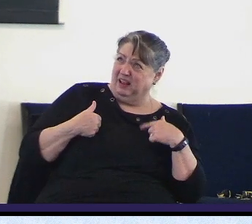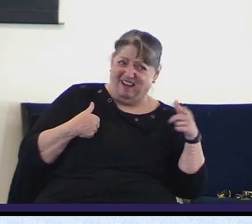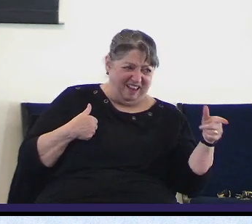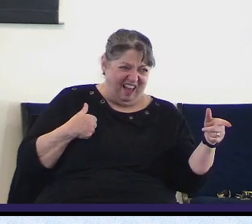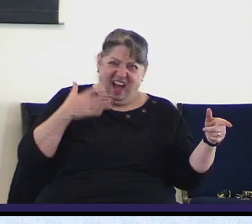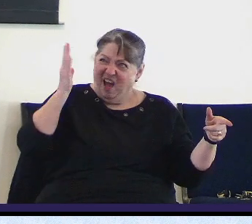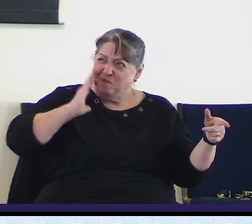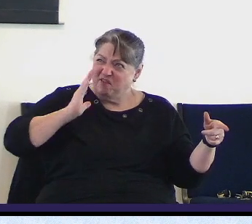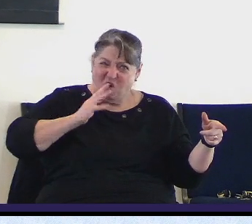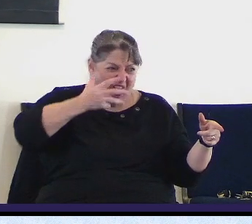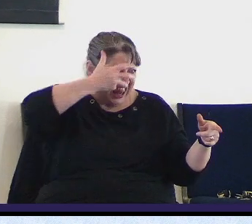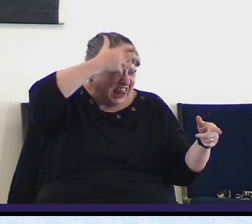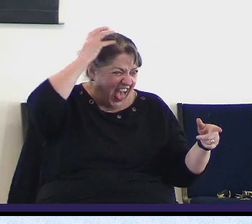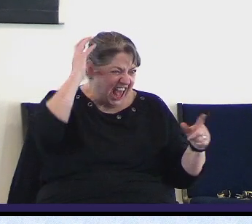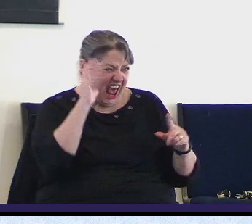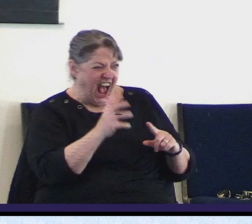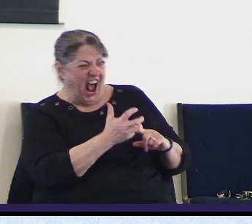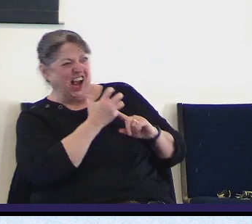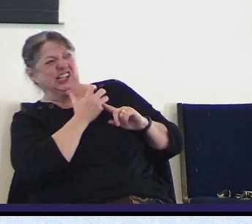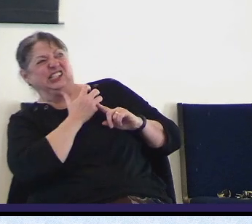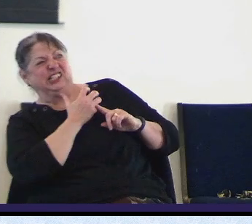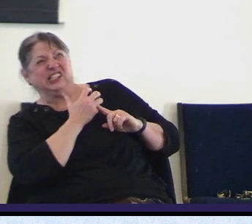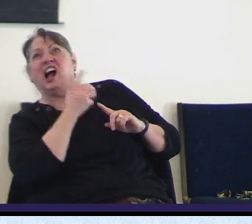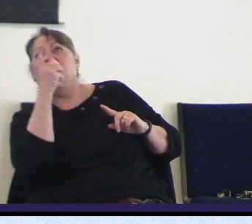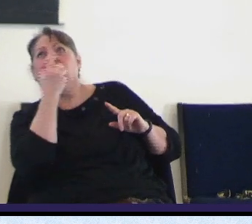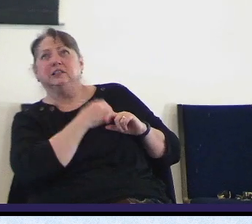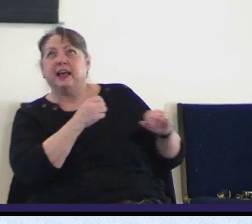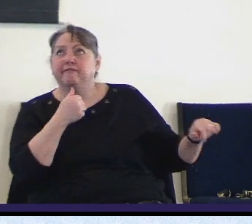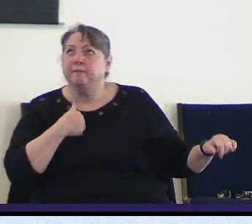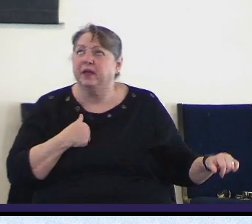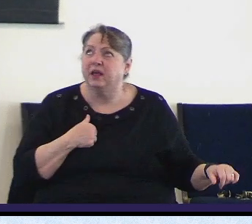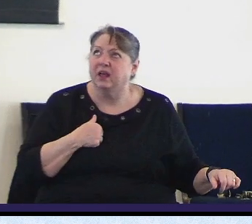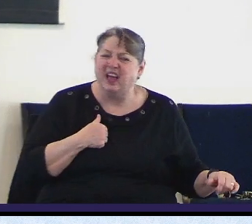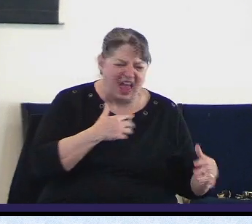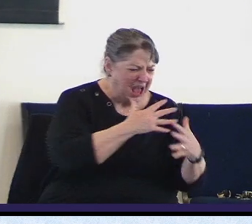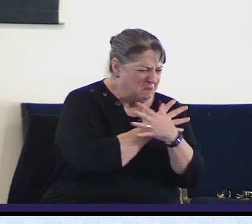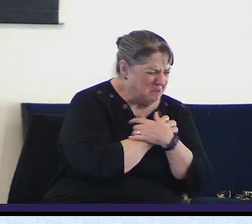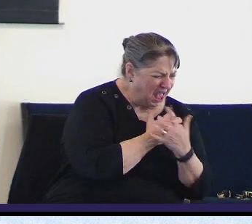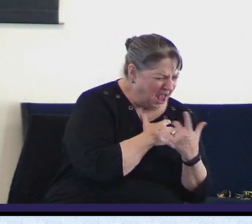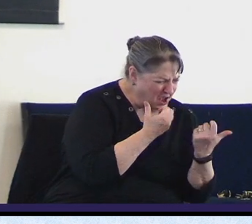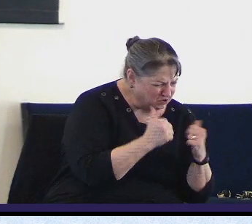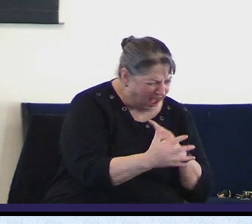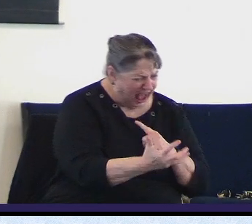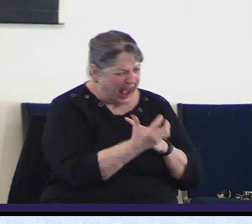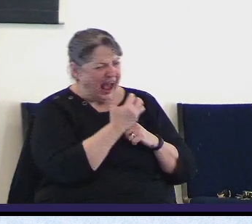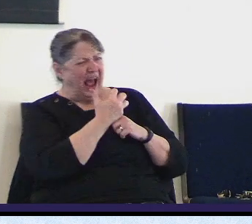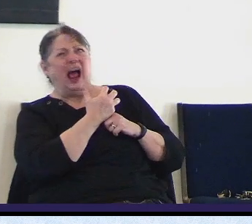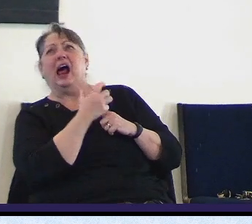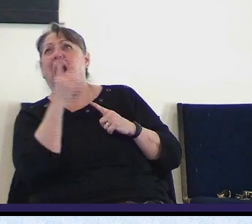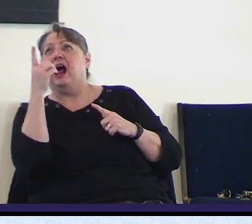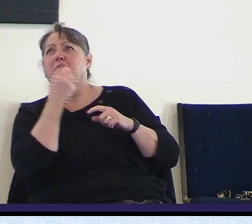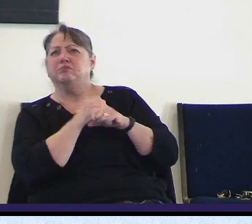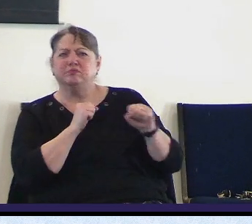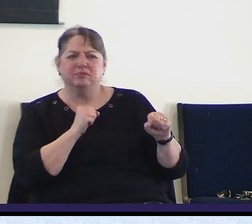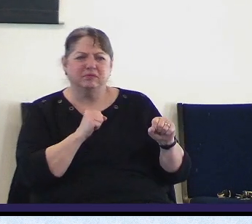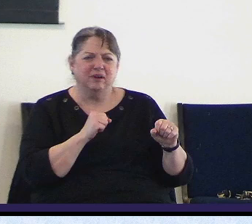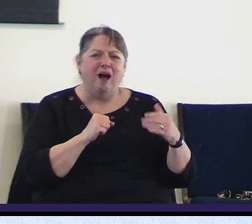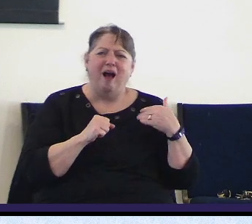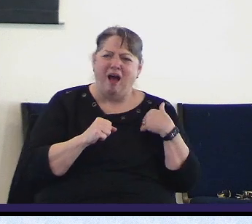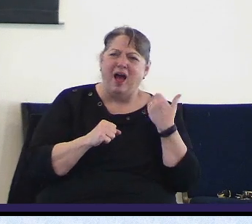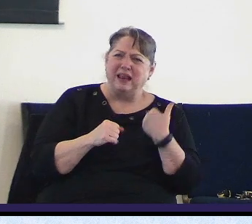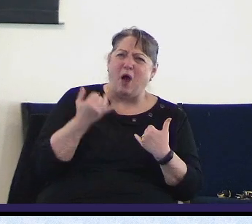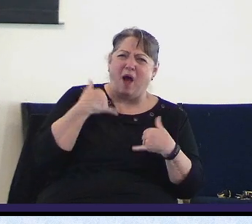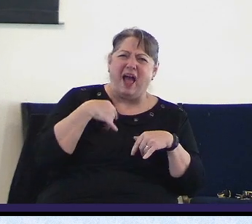the lion and the paw of the bear will rescue me from the hand of the philistine so David was in his